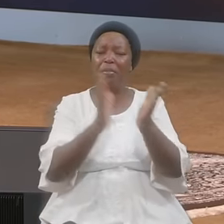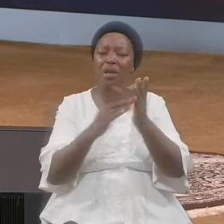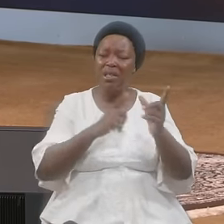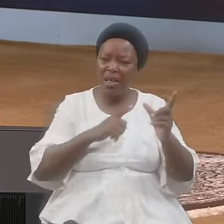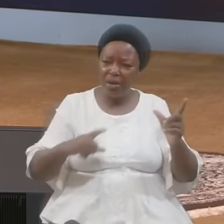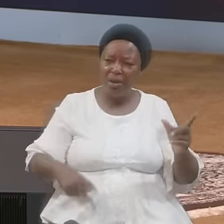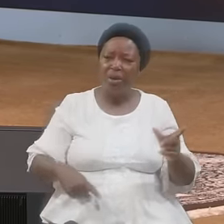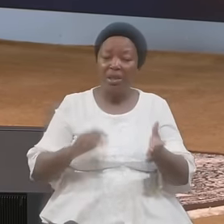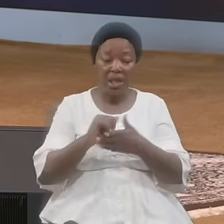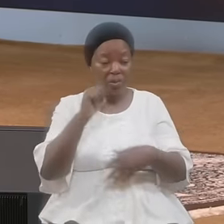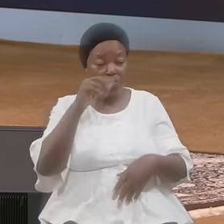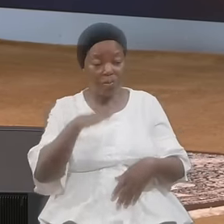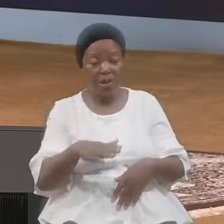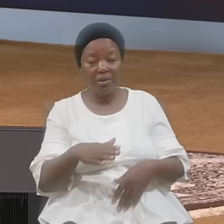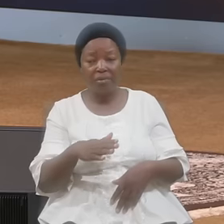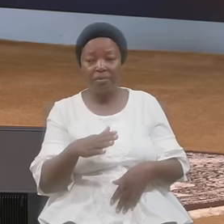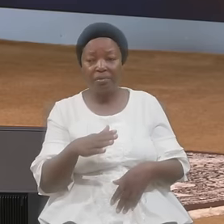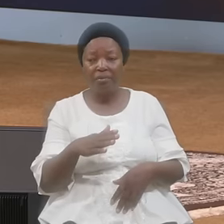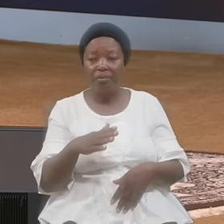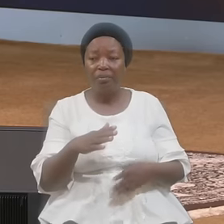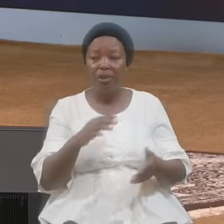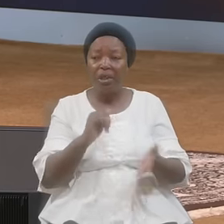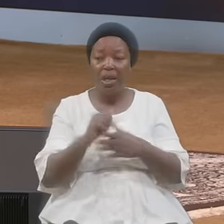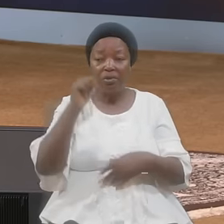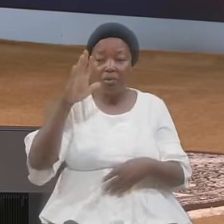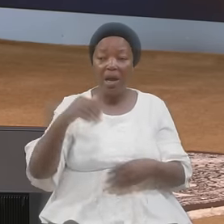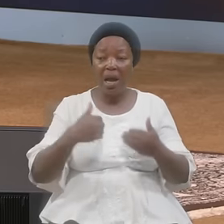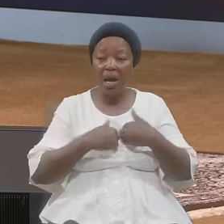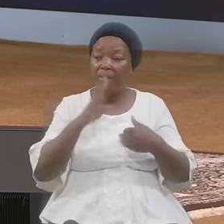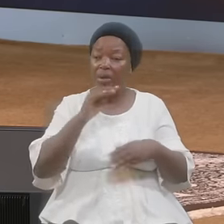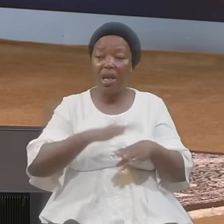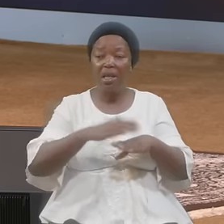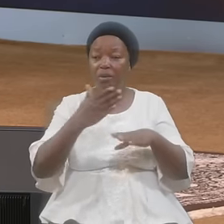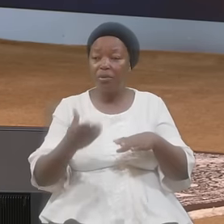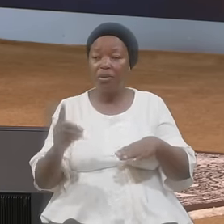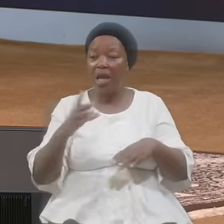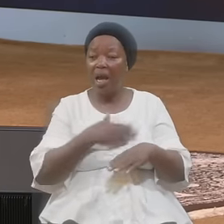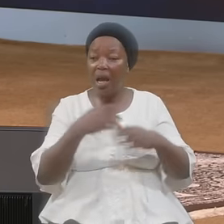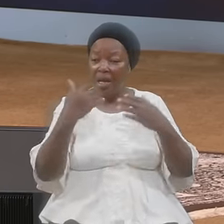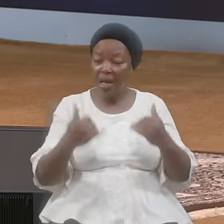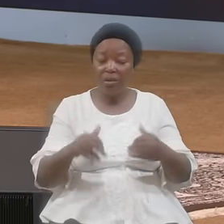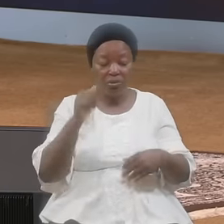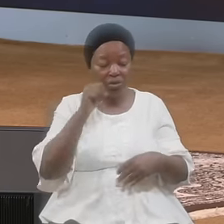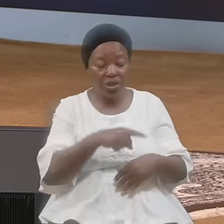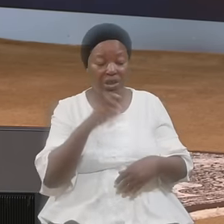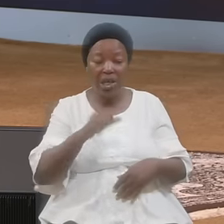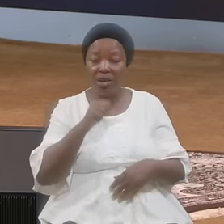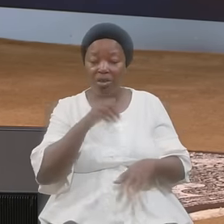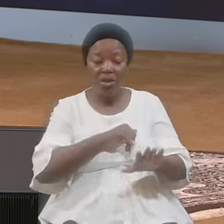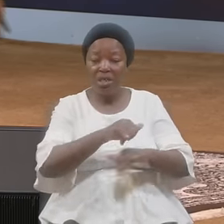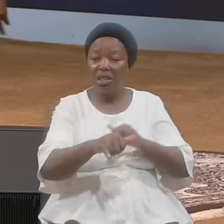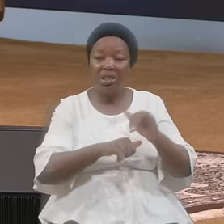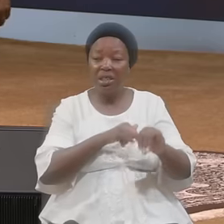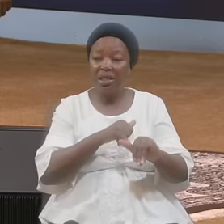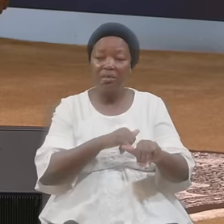That Woman Has Been Exposed And Now She Cannot Deceive